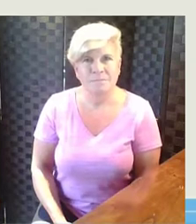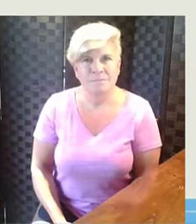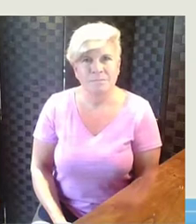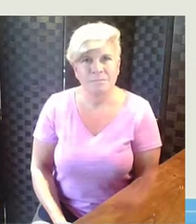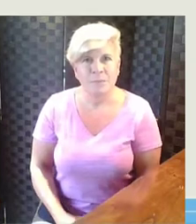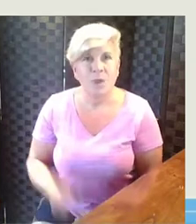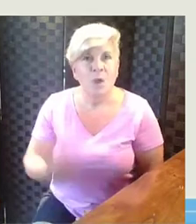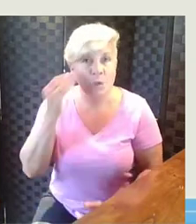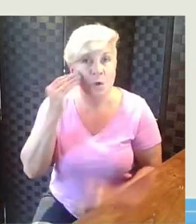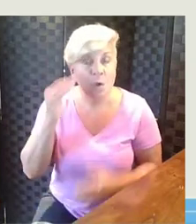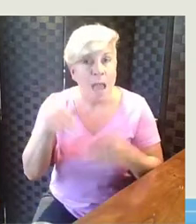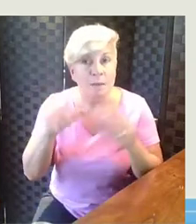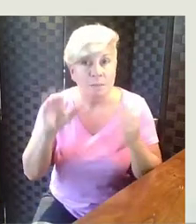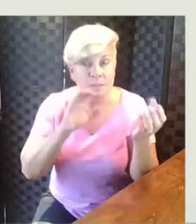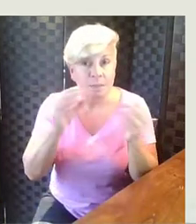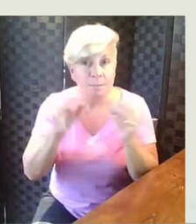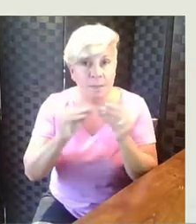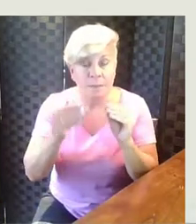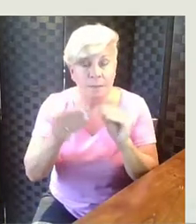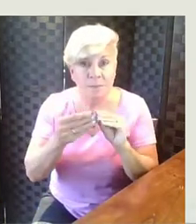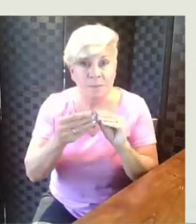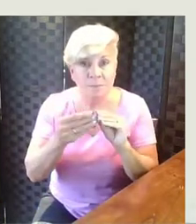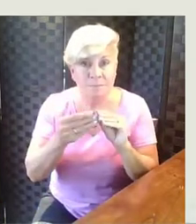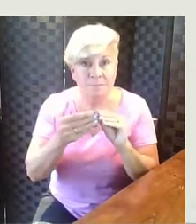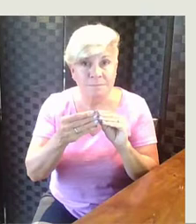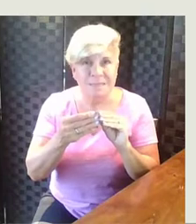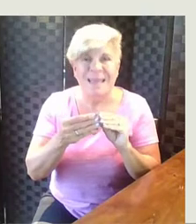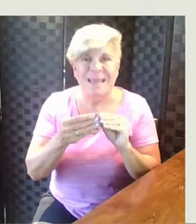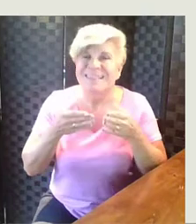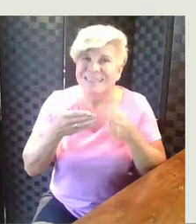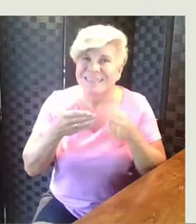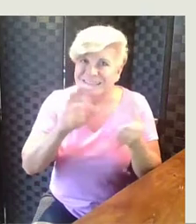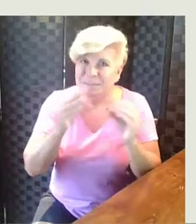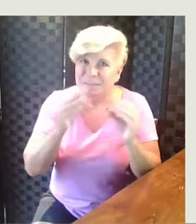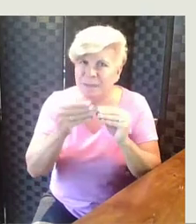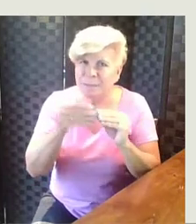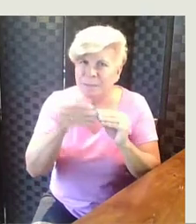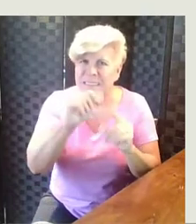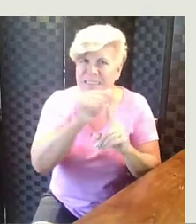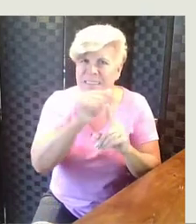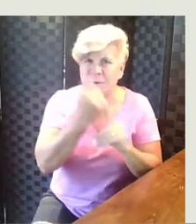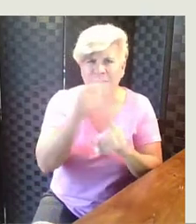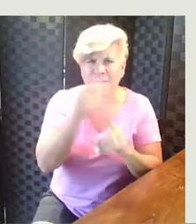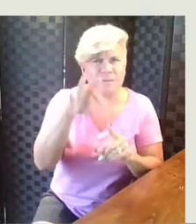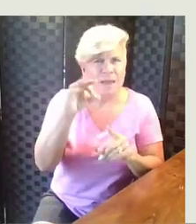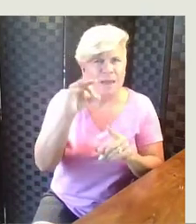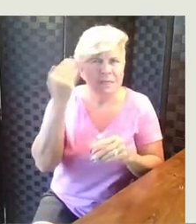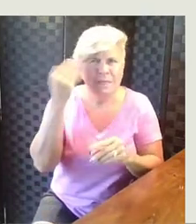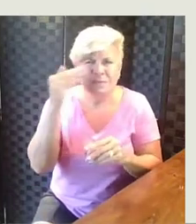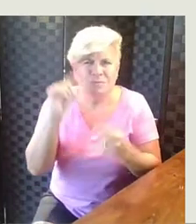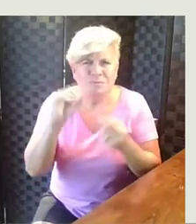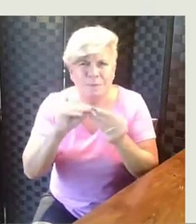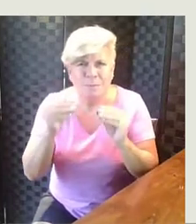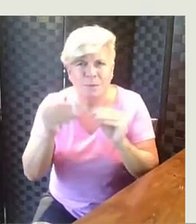You know how to compare numbers. Let's compare numbers in a situation to find the unknown.